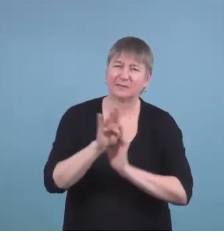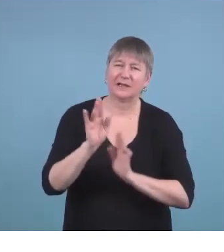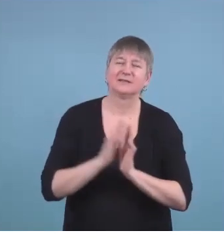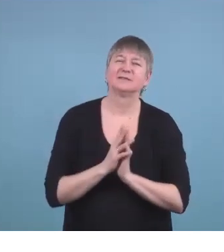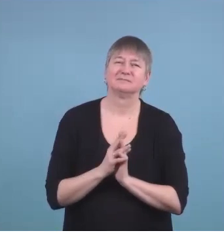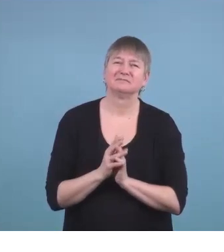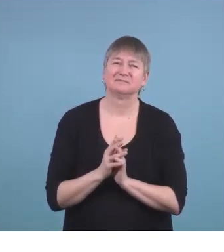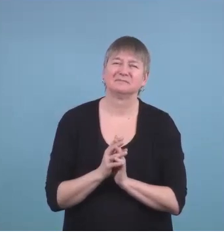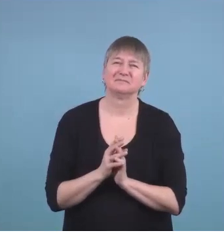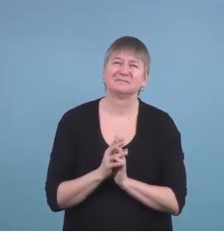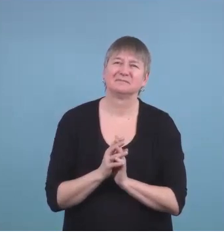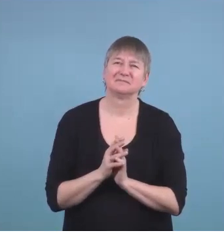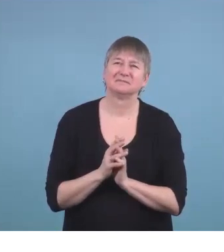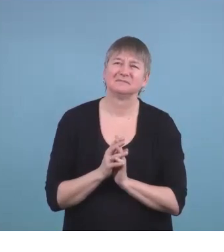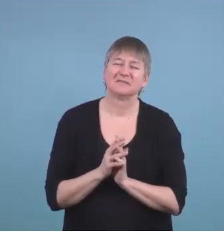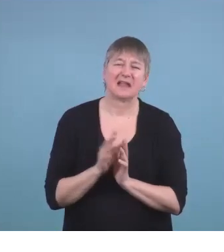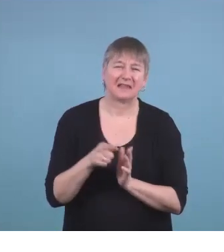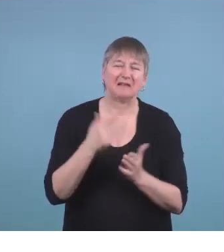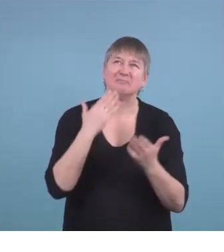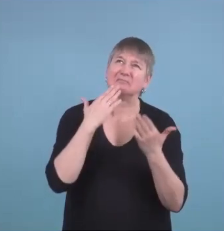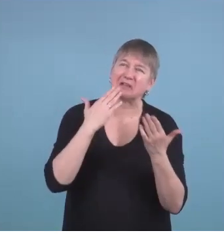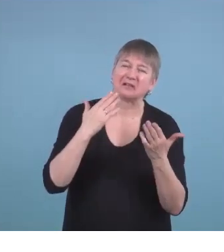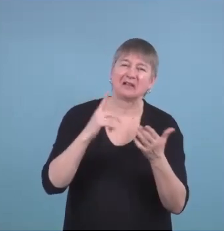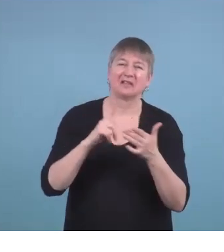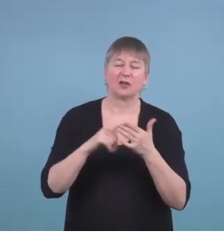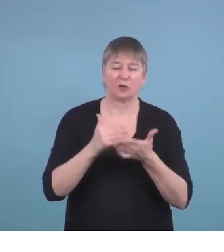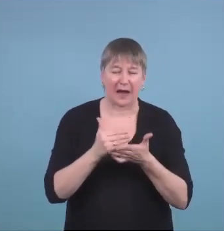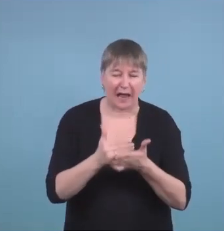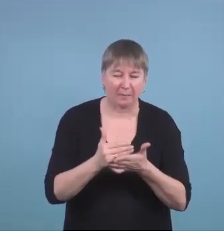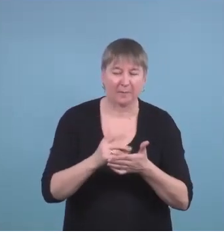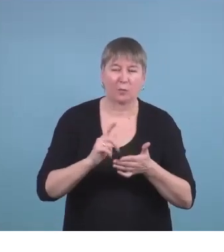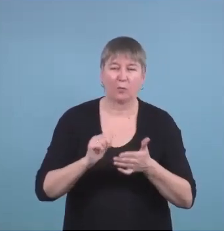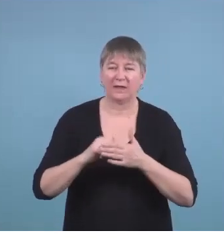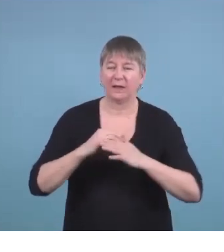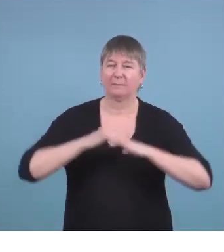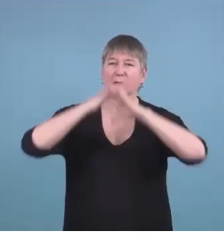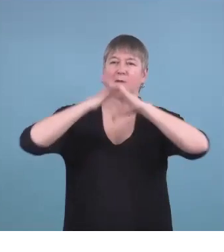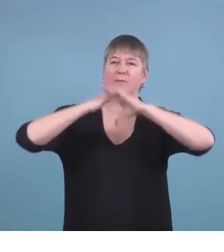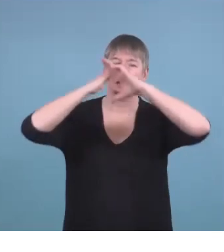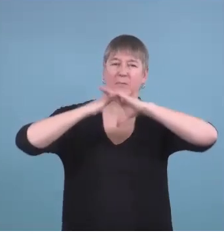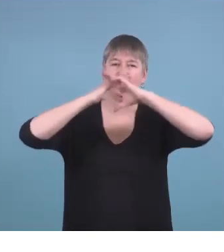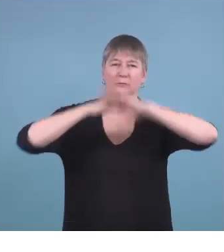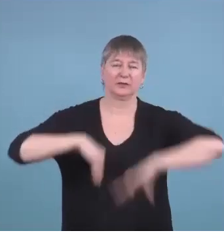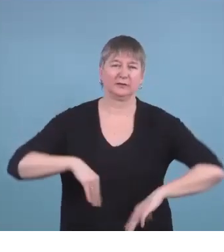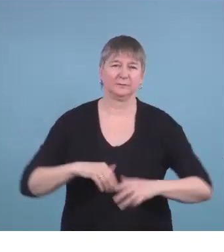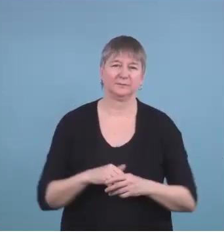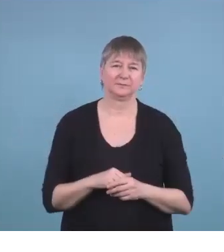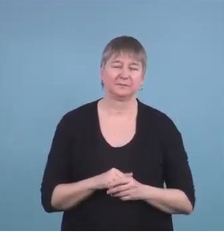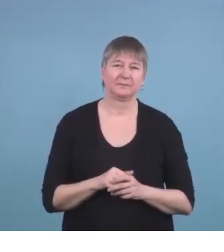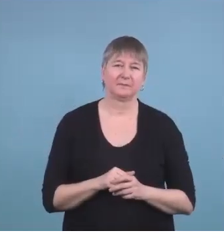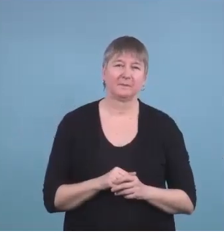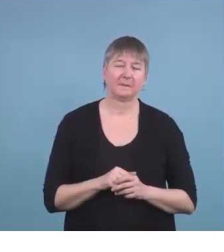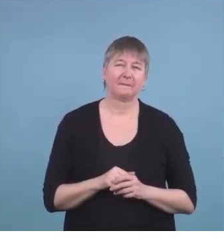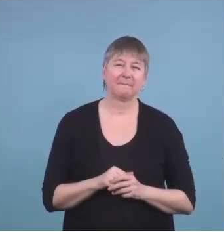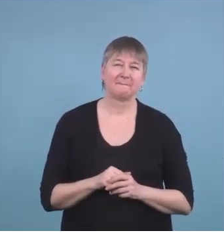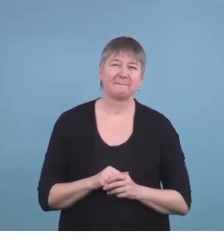and helping them to kind of break down those barriers. One of the things I'd also kind of